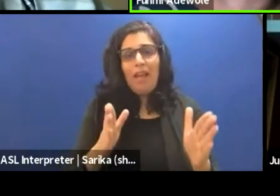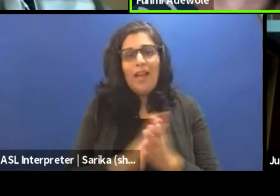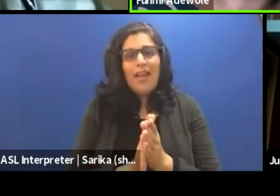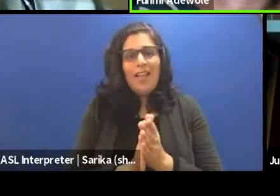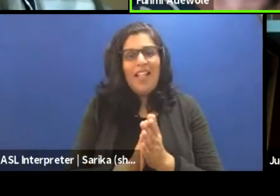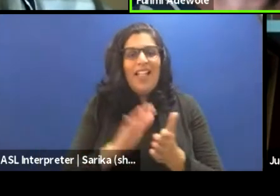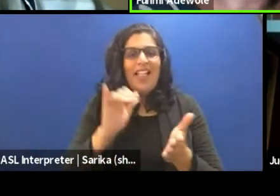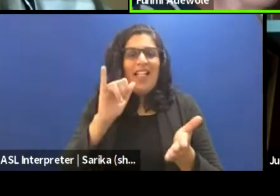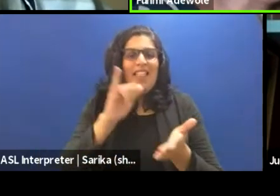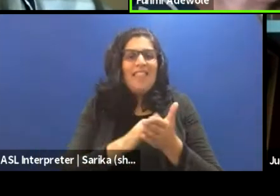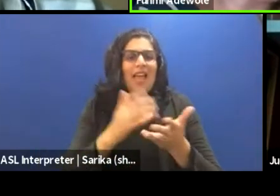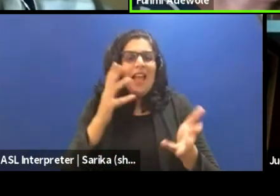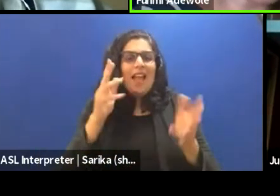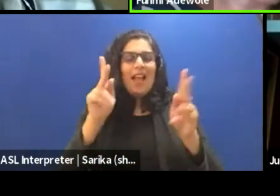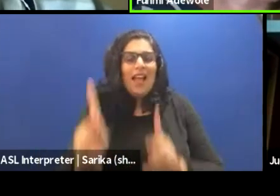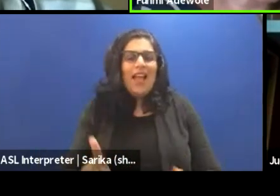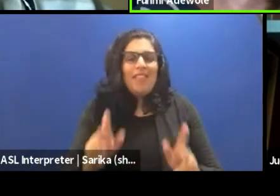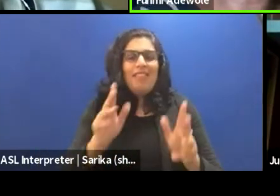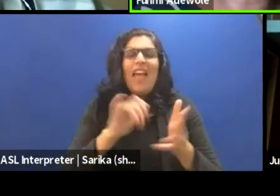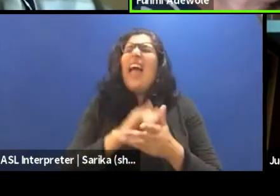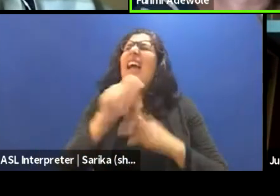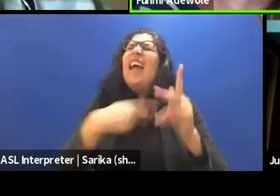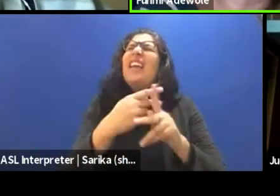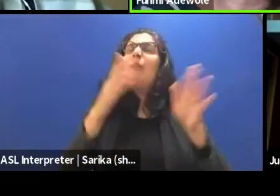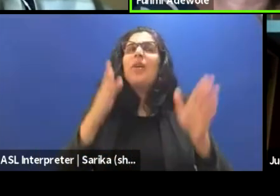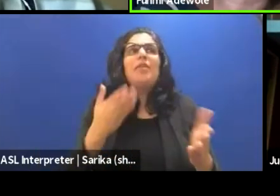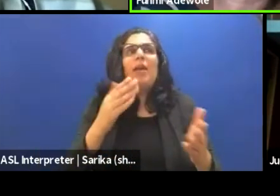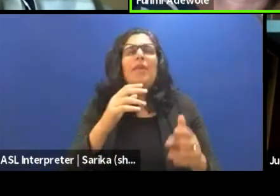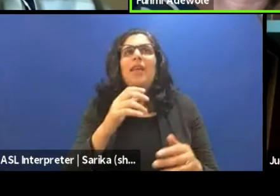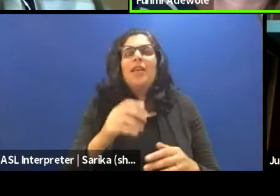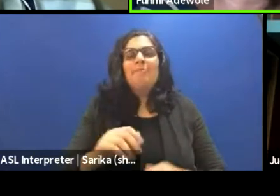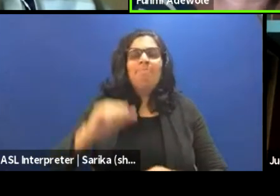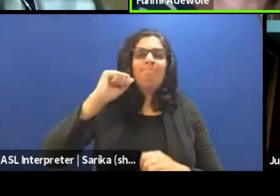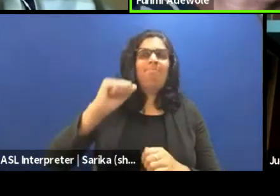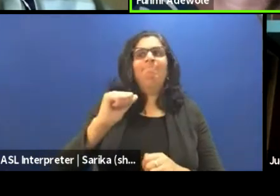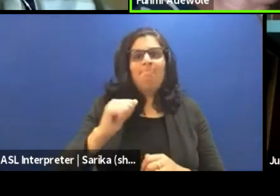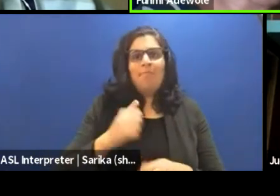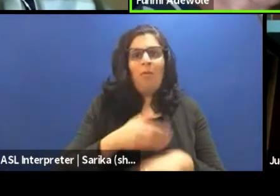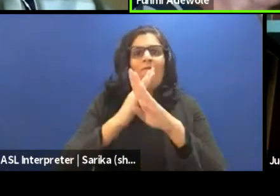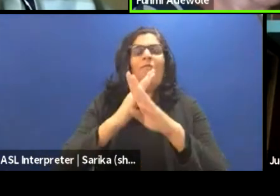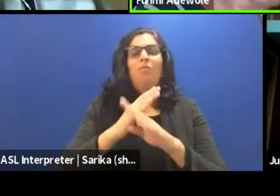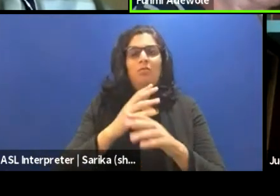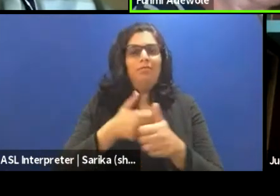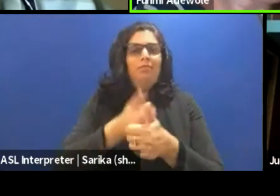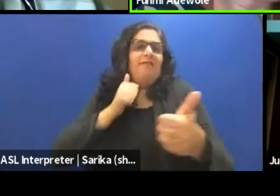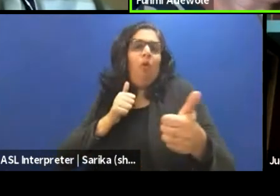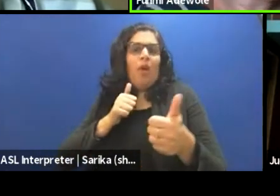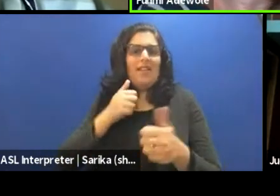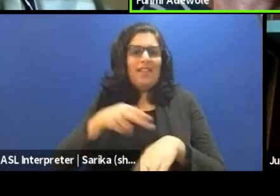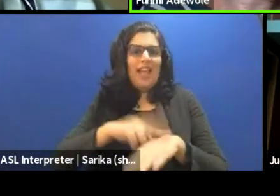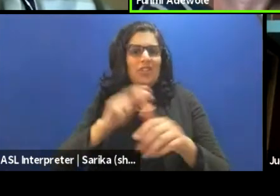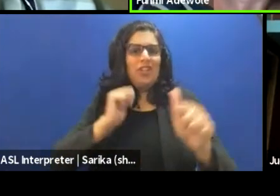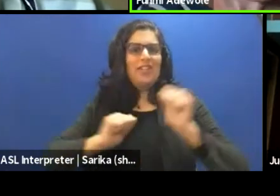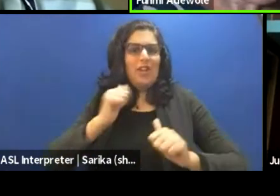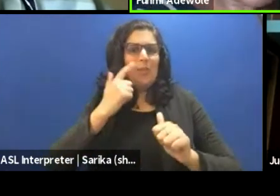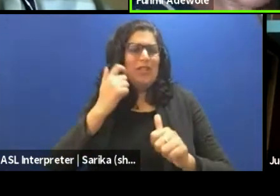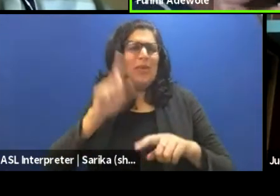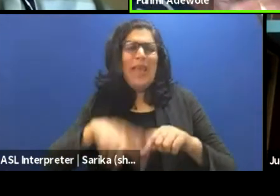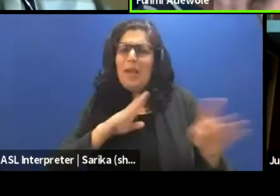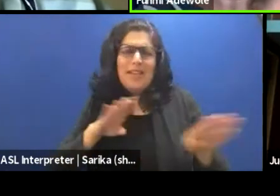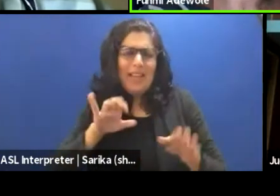that kind of person might not want to go to go national theatre because he cannot get on stage with the performance and dance with them. You know, so,